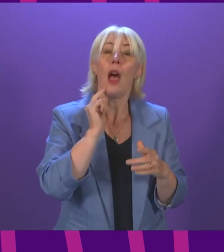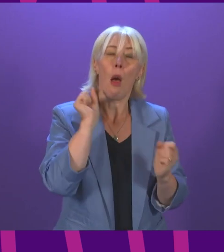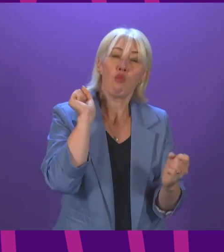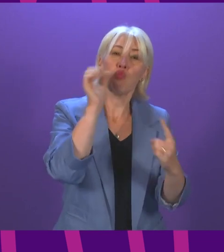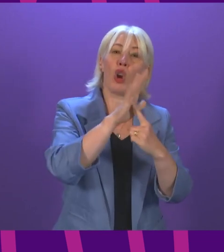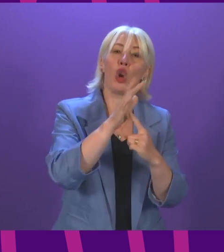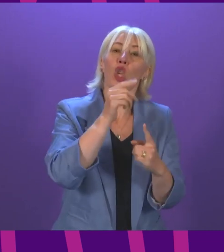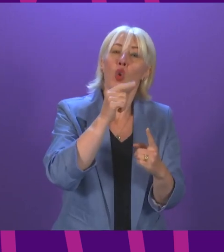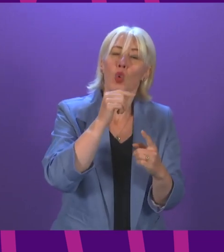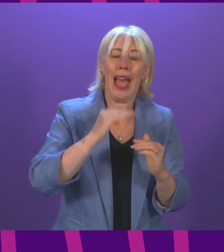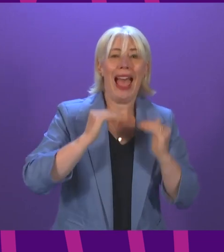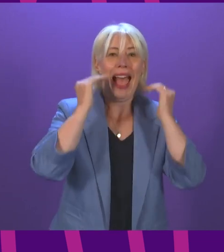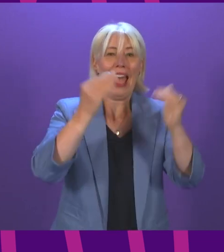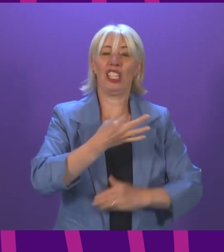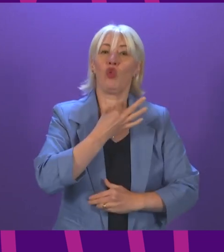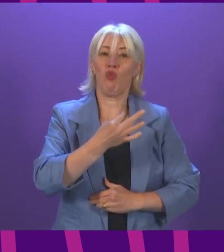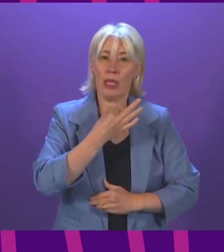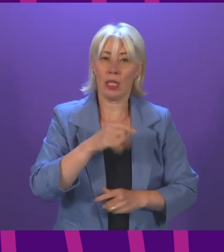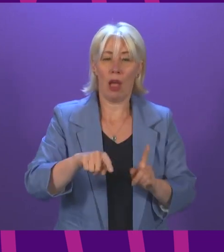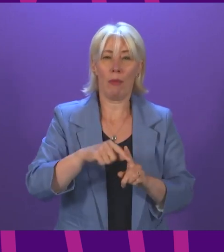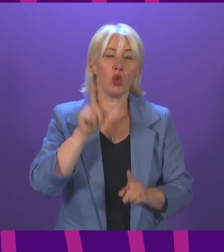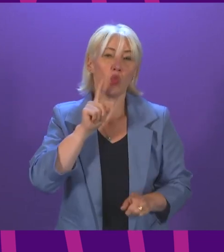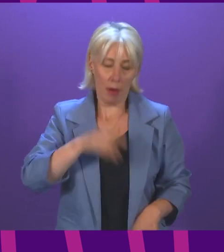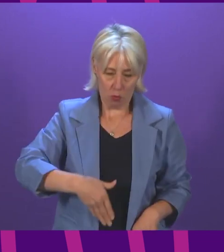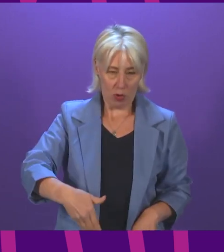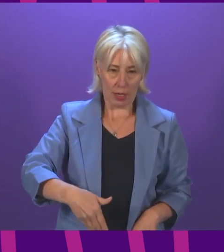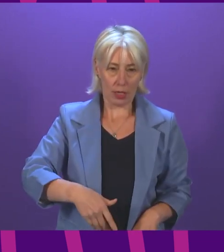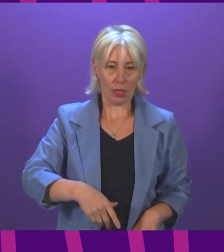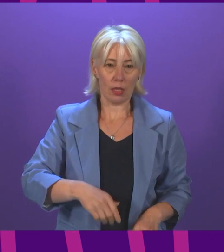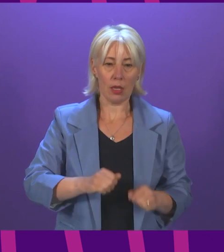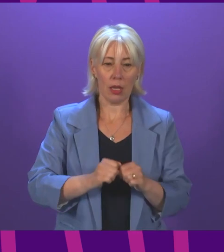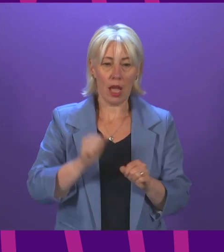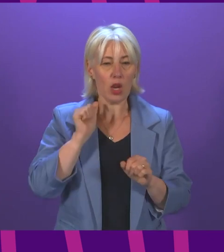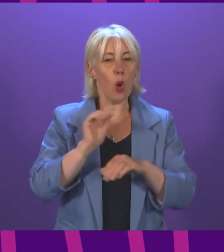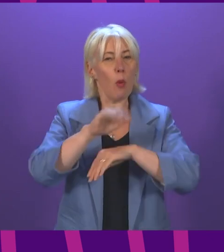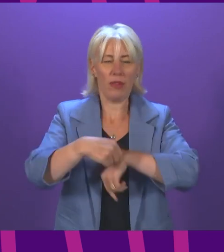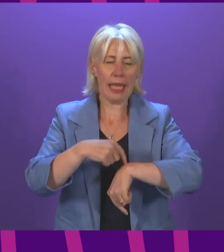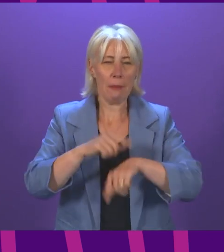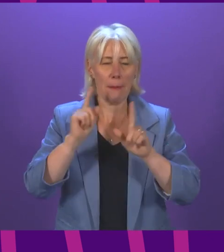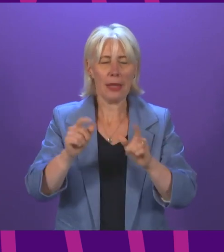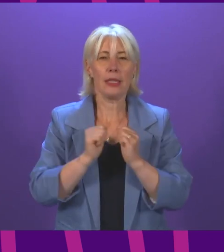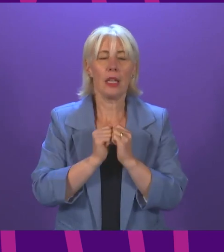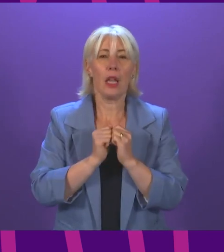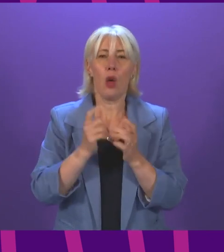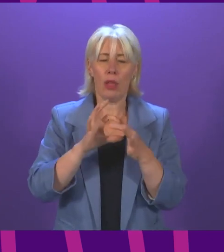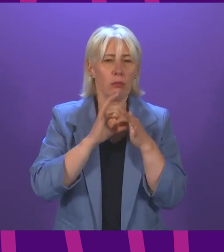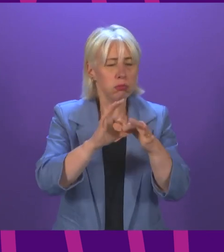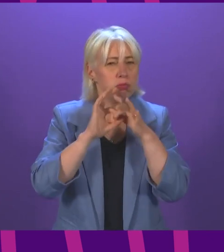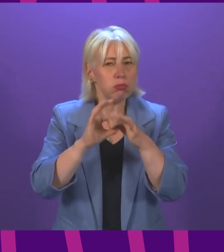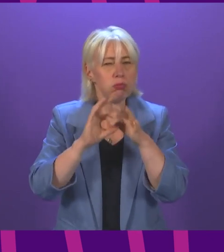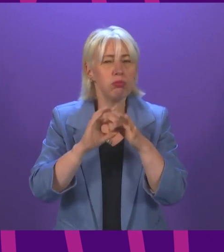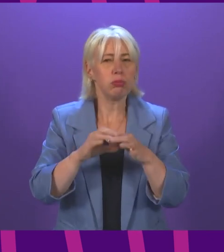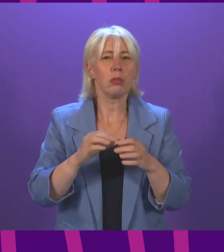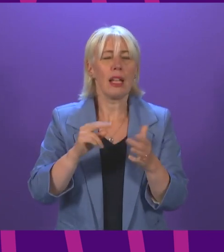clinical risk and indeed pregnant women. I will just end, because I am already over time, by saying that we are working closely with NHS